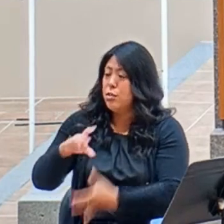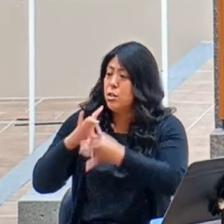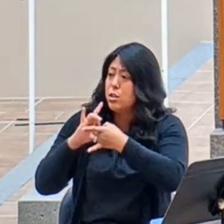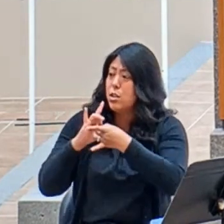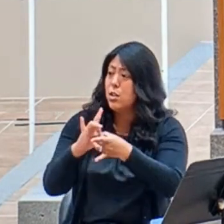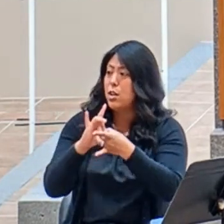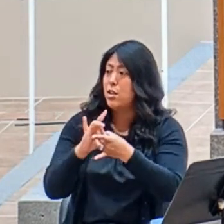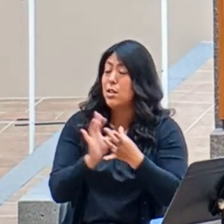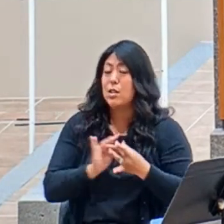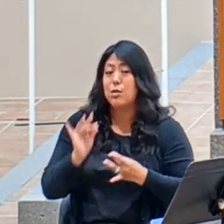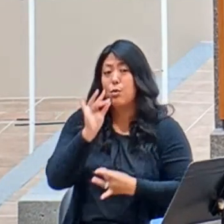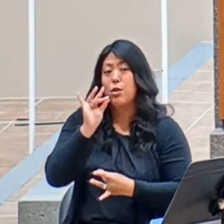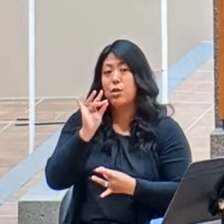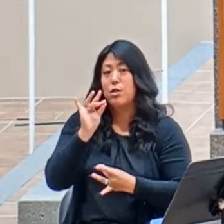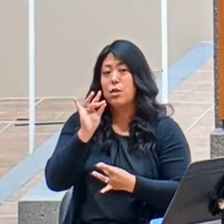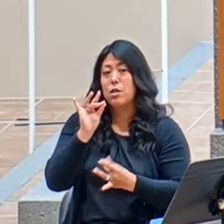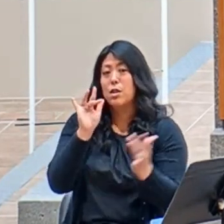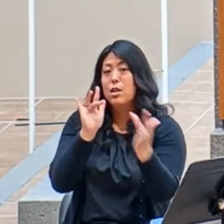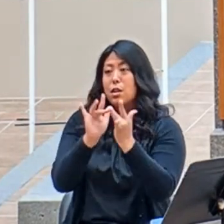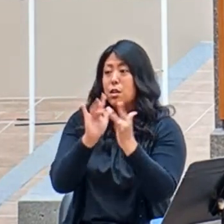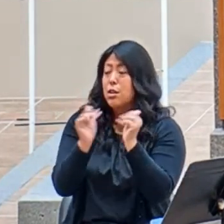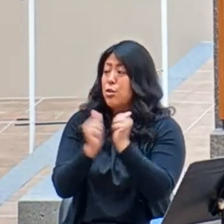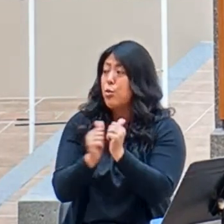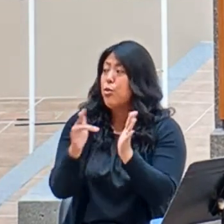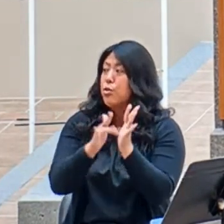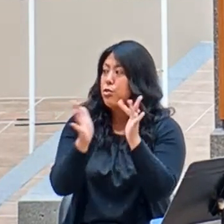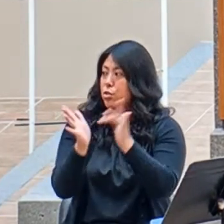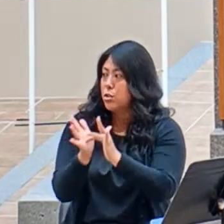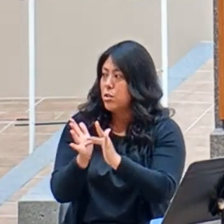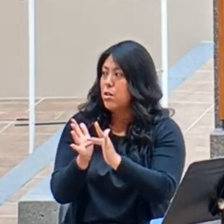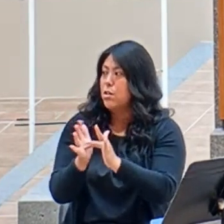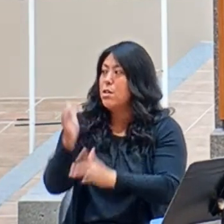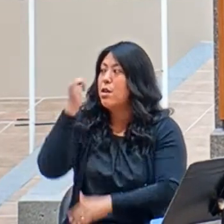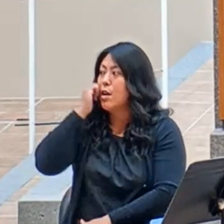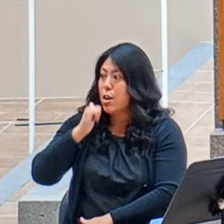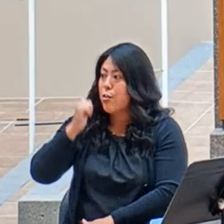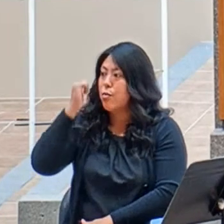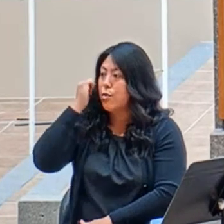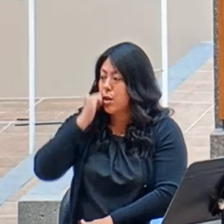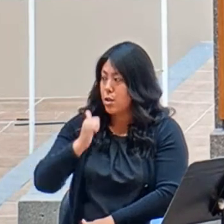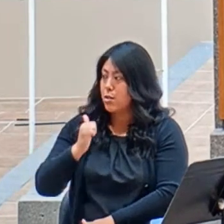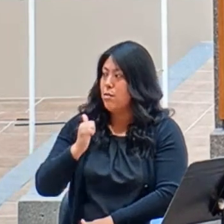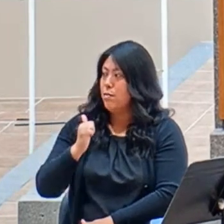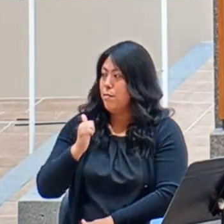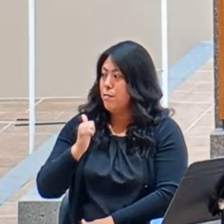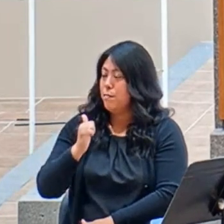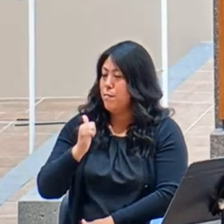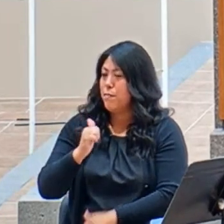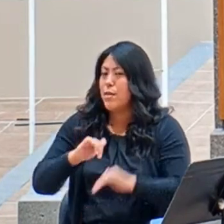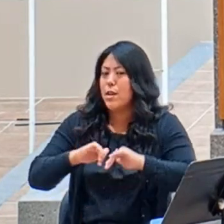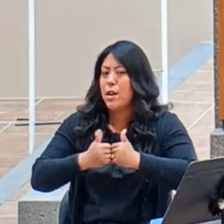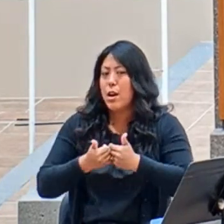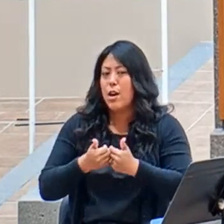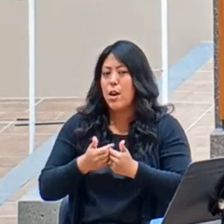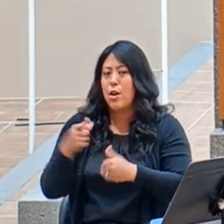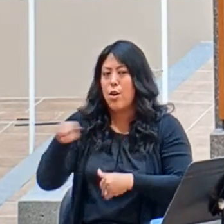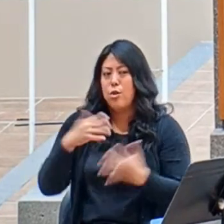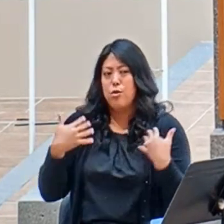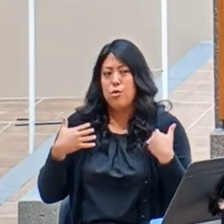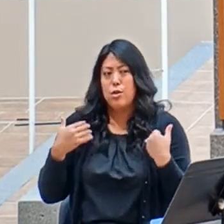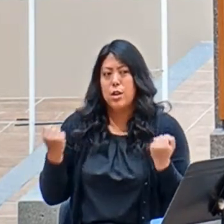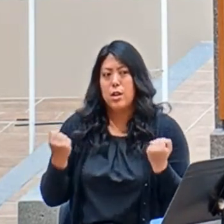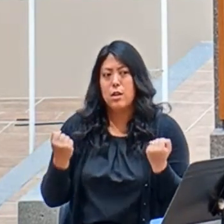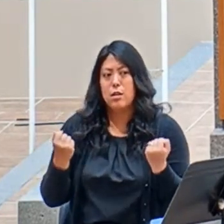into the Jesus channel. Into that frequency daily. How can we be healed from the